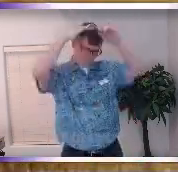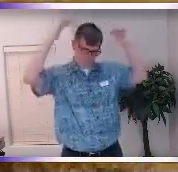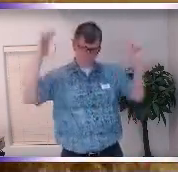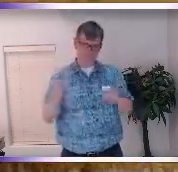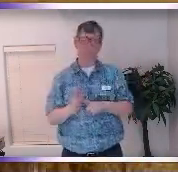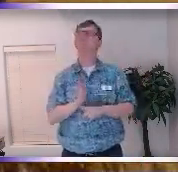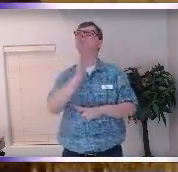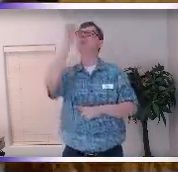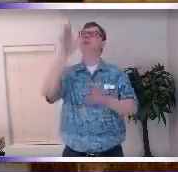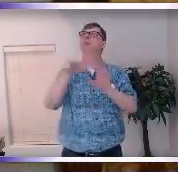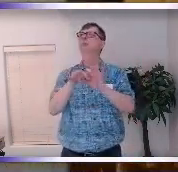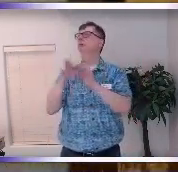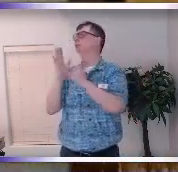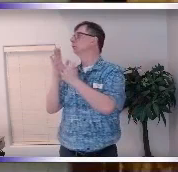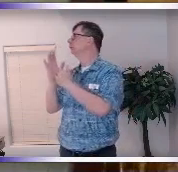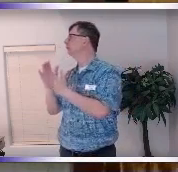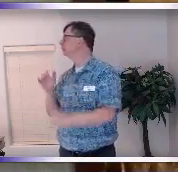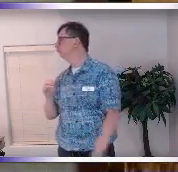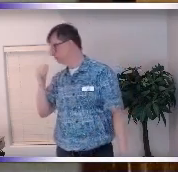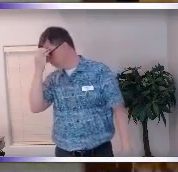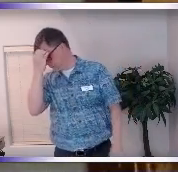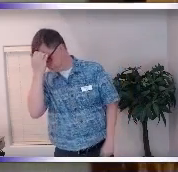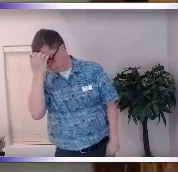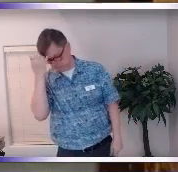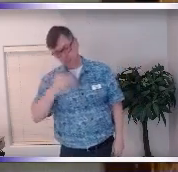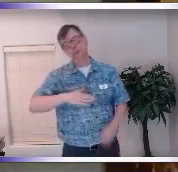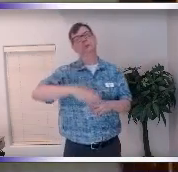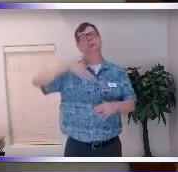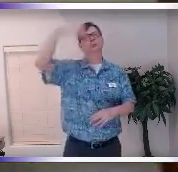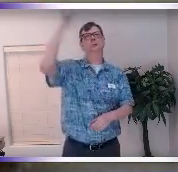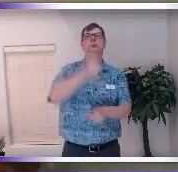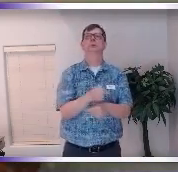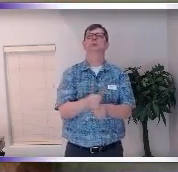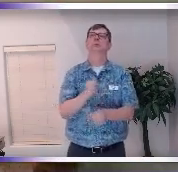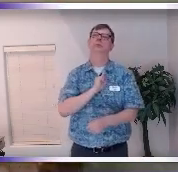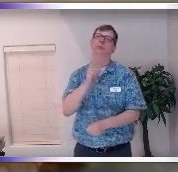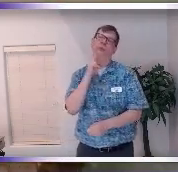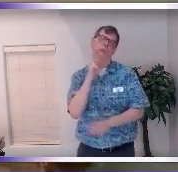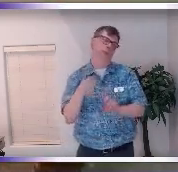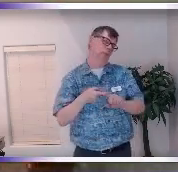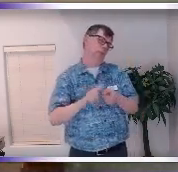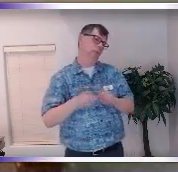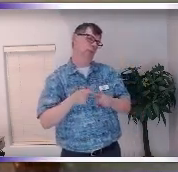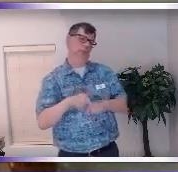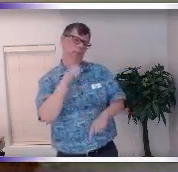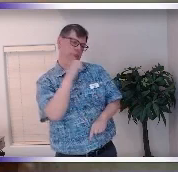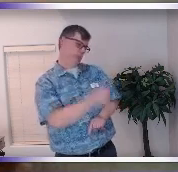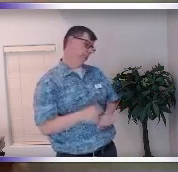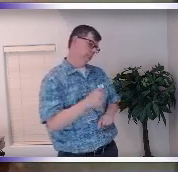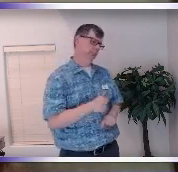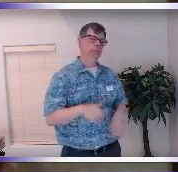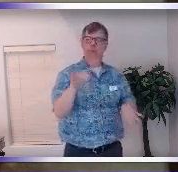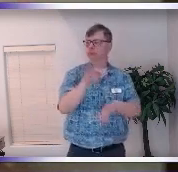God does it and I'm like I have I'm gonna be the best employee my boss is gonna like so much and I'm never gonna give her another hard time and I'm gonna